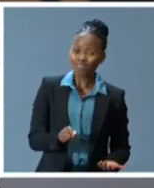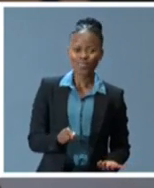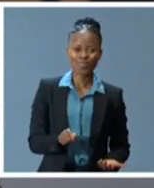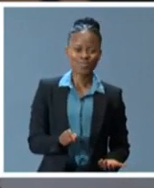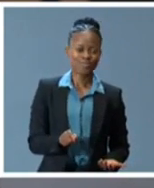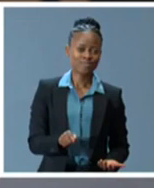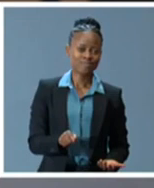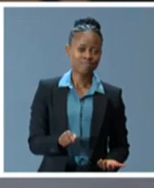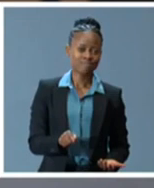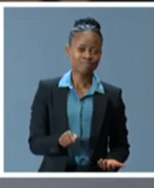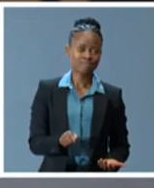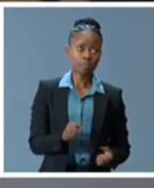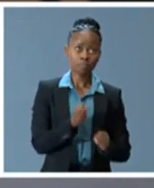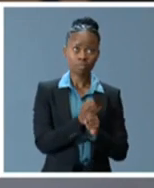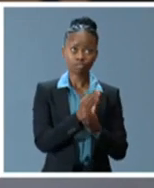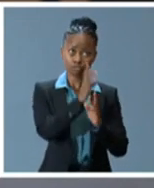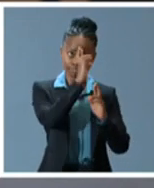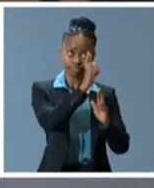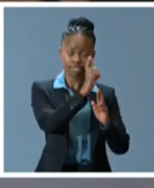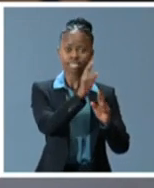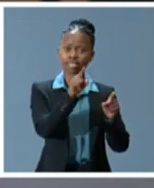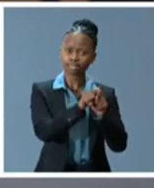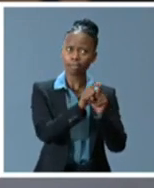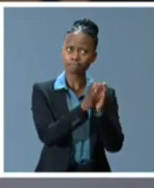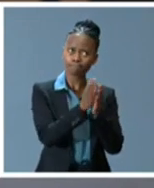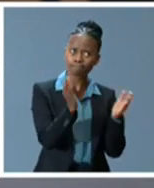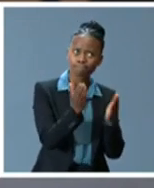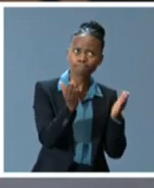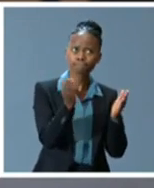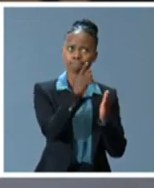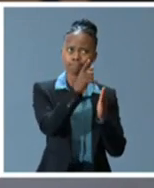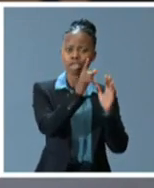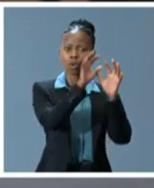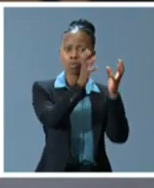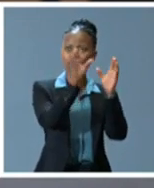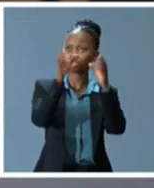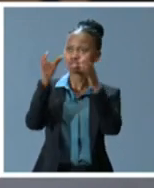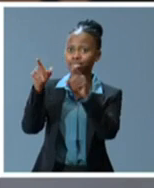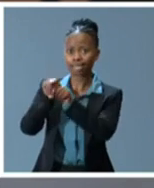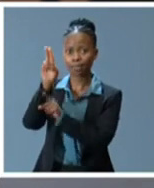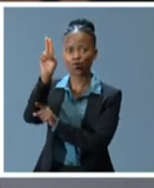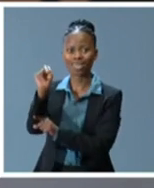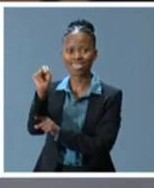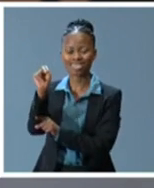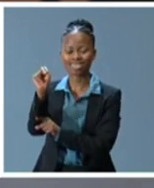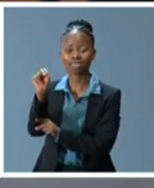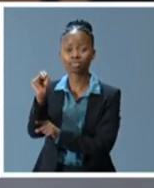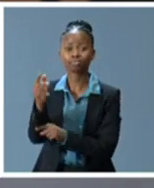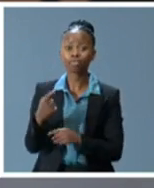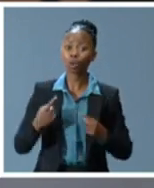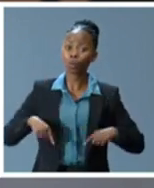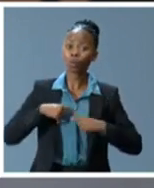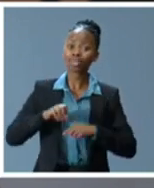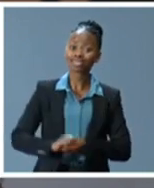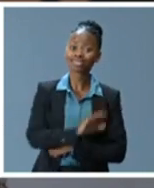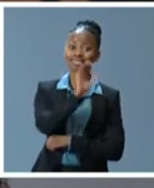of such global organizations as the United Nations Organization. We in South